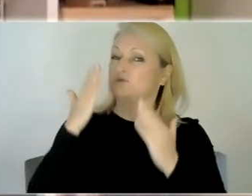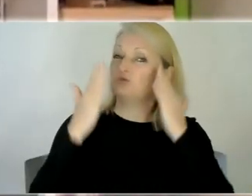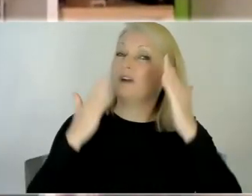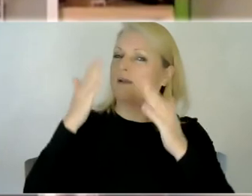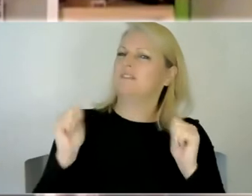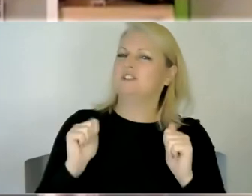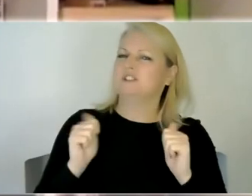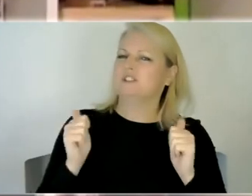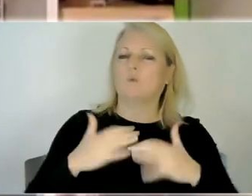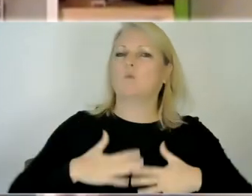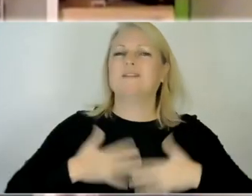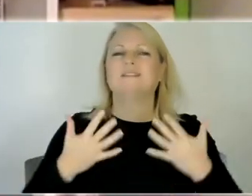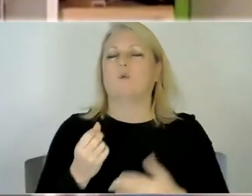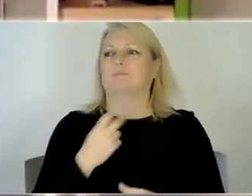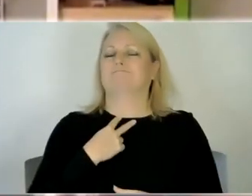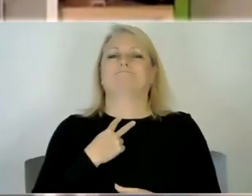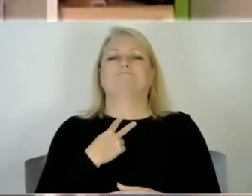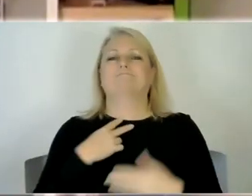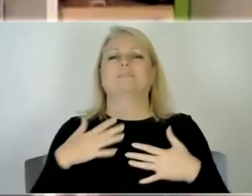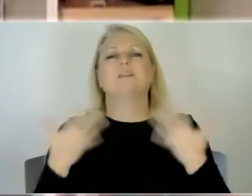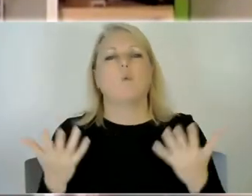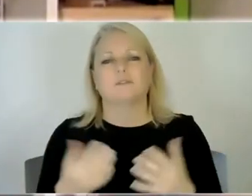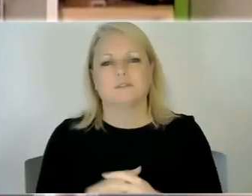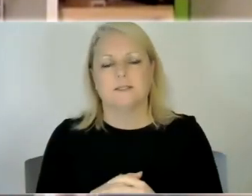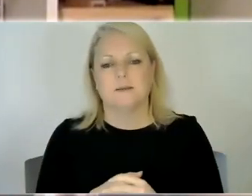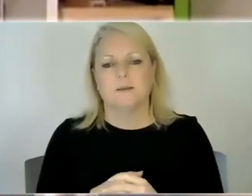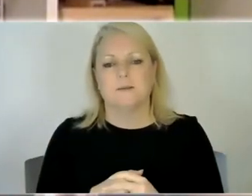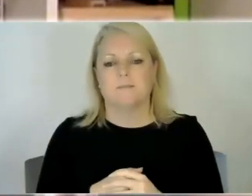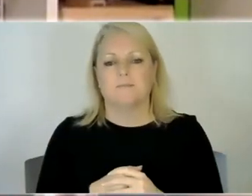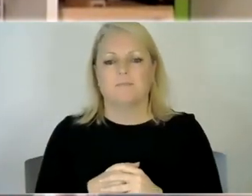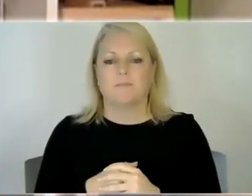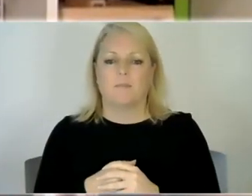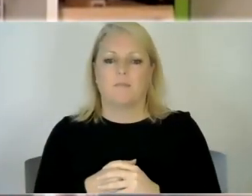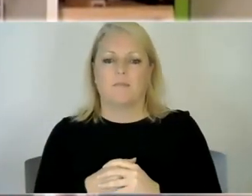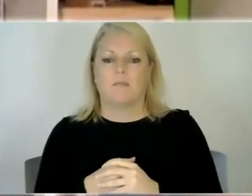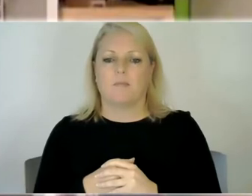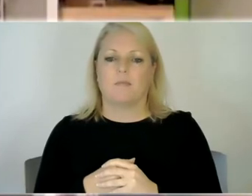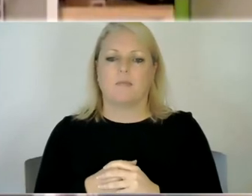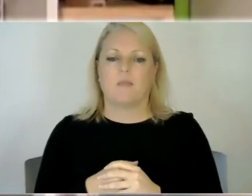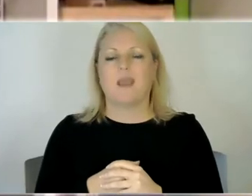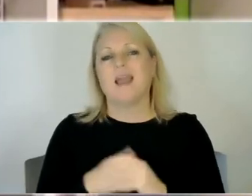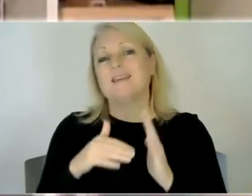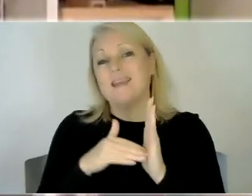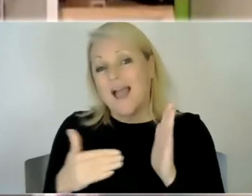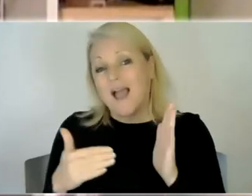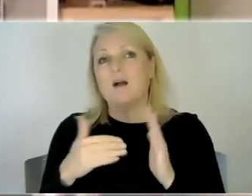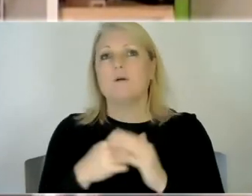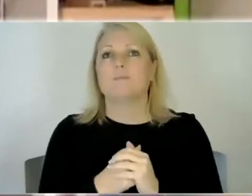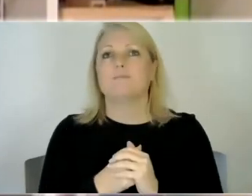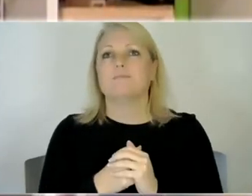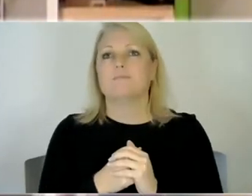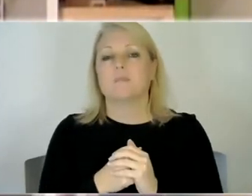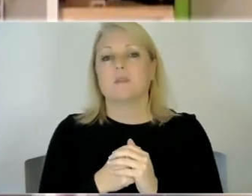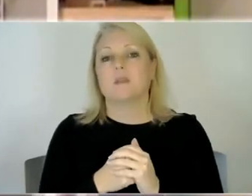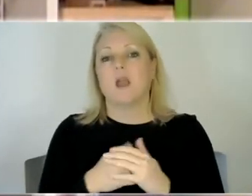be disappointed and it's another thing that's not going to happen and so yeah so i i i mean now yeah i feel